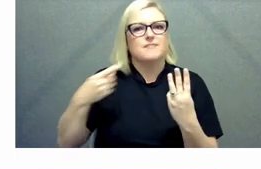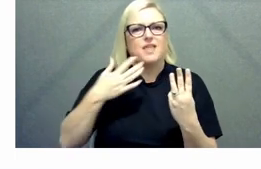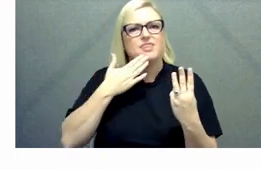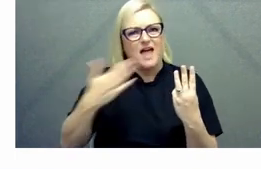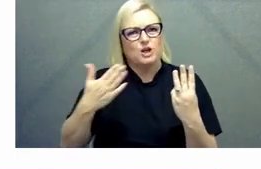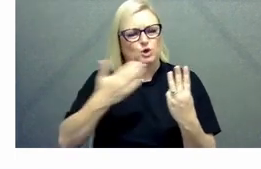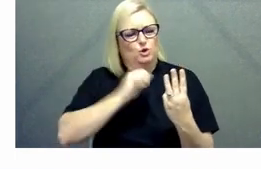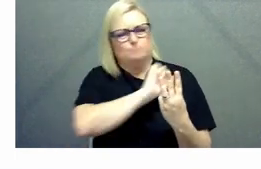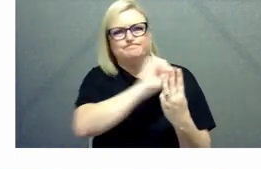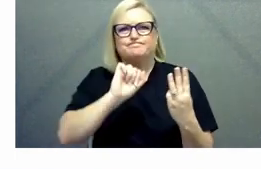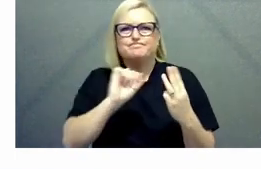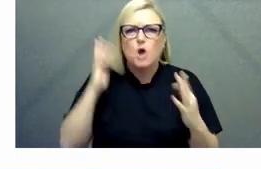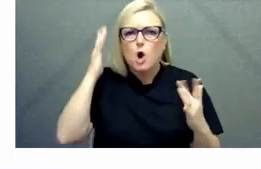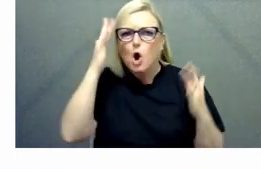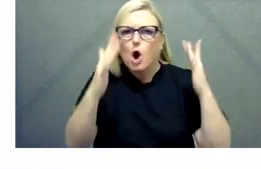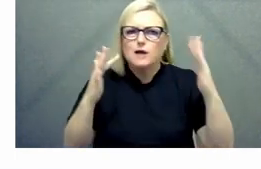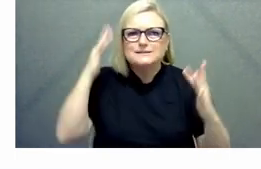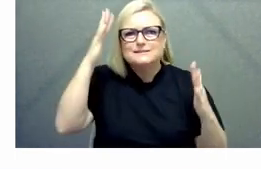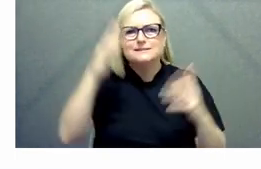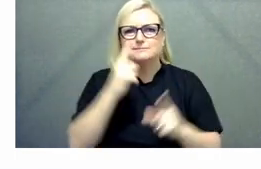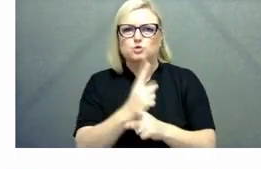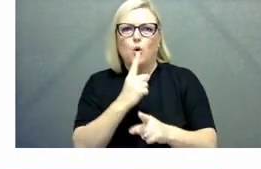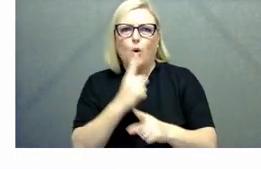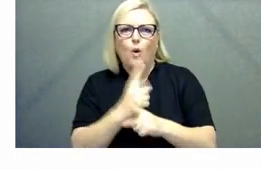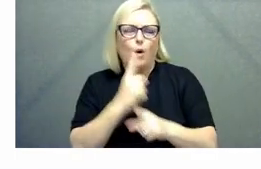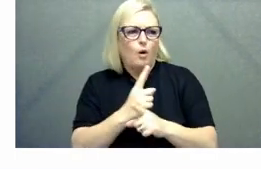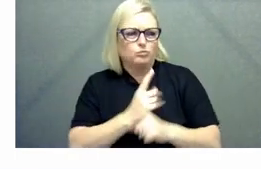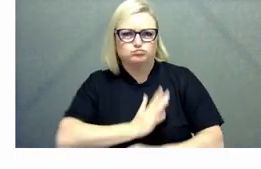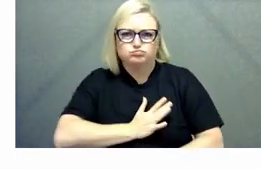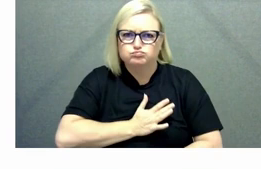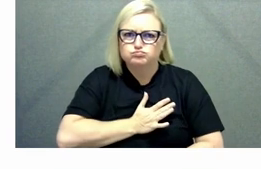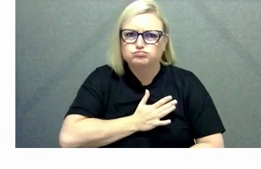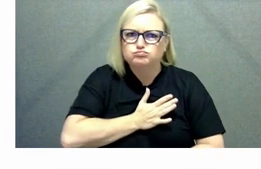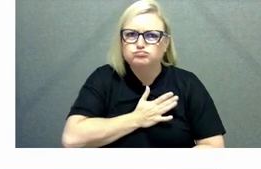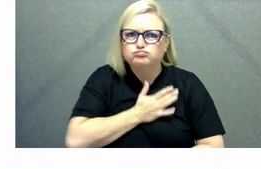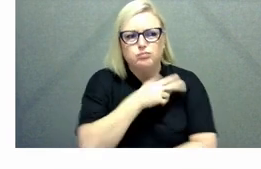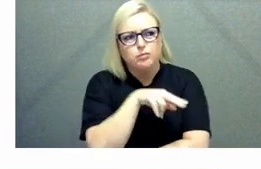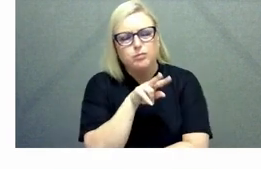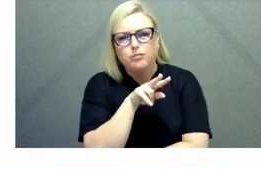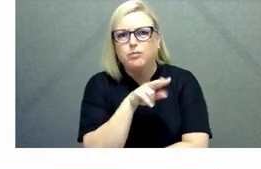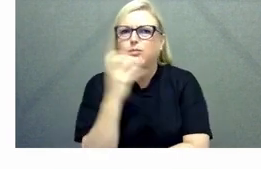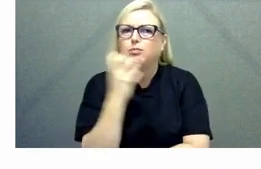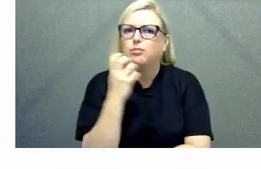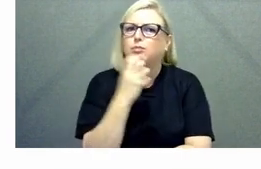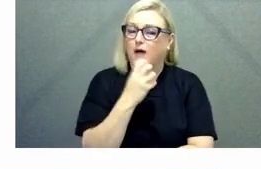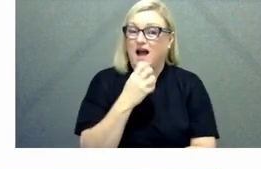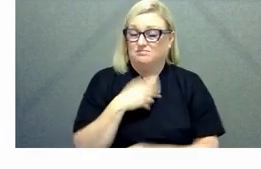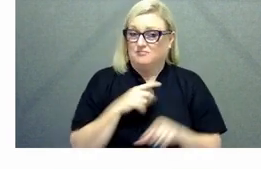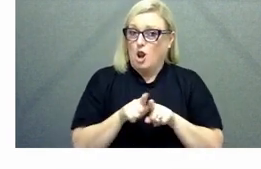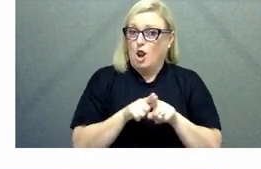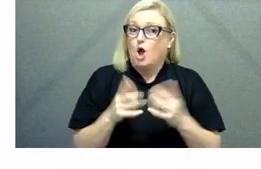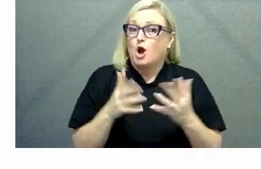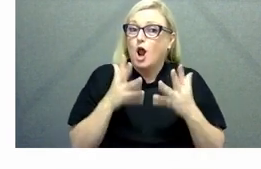shared uh as well as um uh some takeouts for me um some